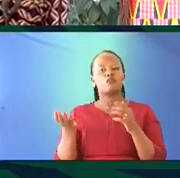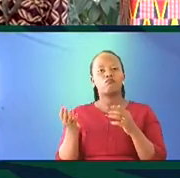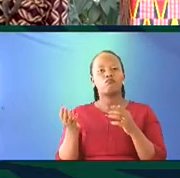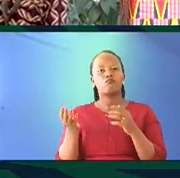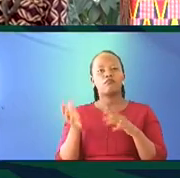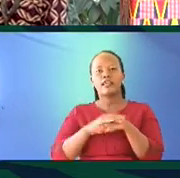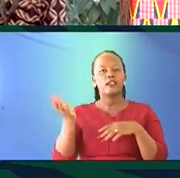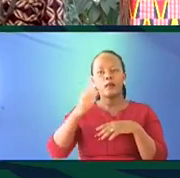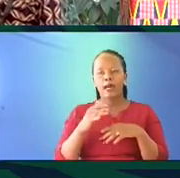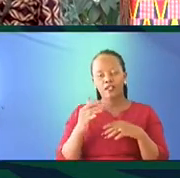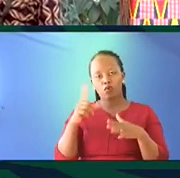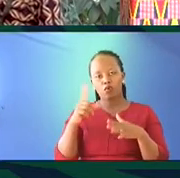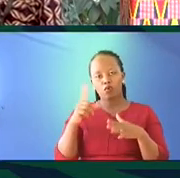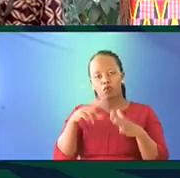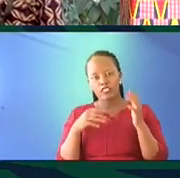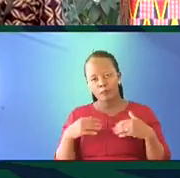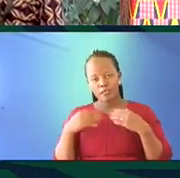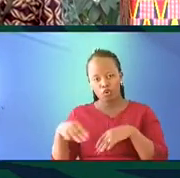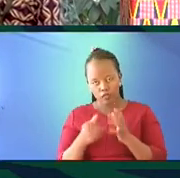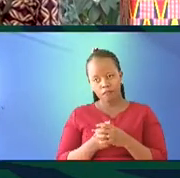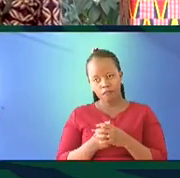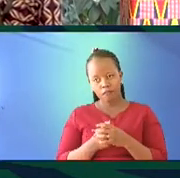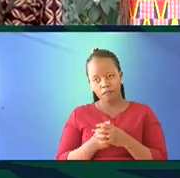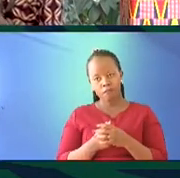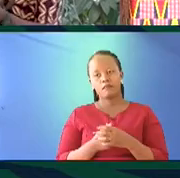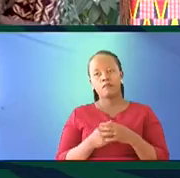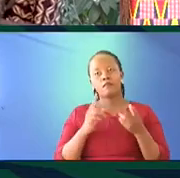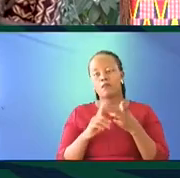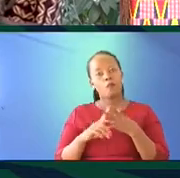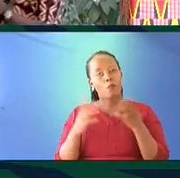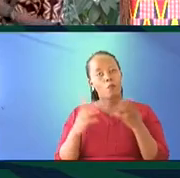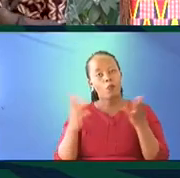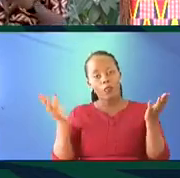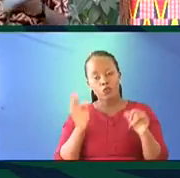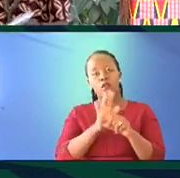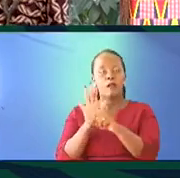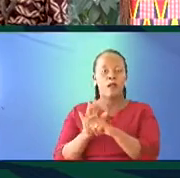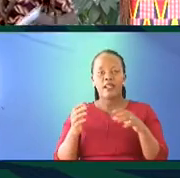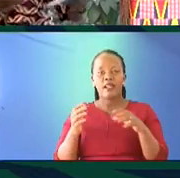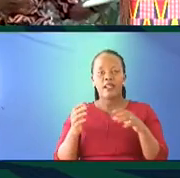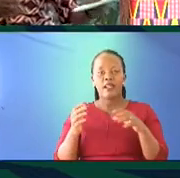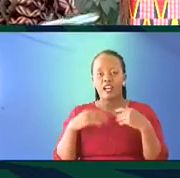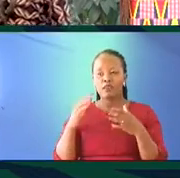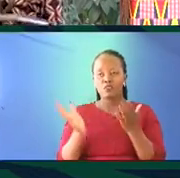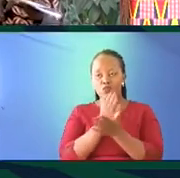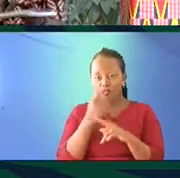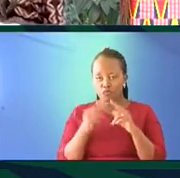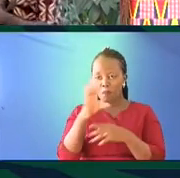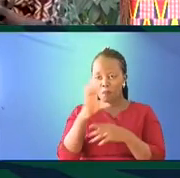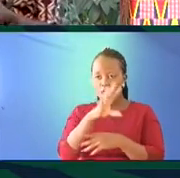you know, restitution of what has been lost. Now, true enough, a lot of things have been carried away from Africa to Europe,